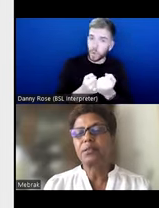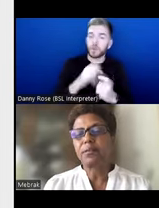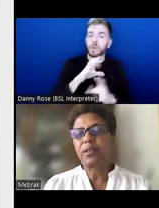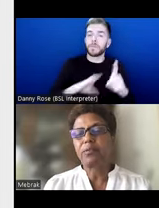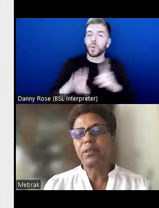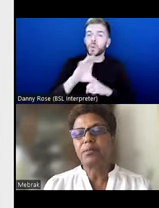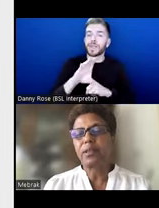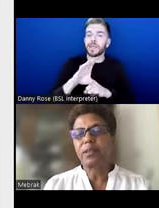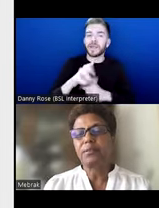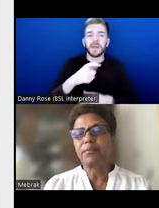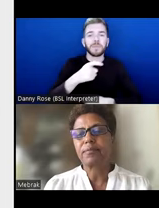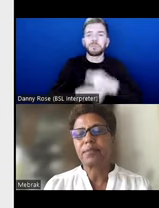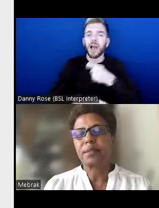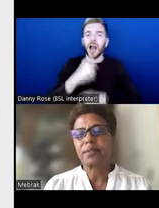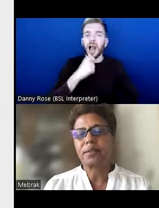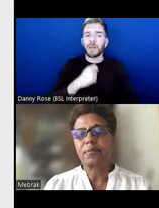branding of Africa.